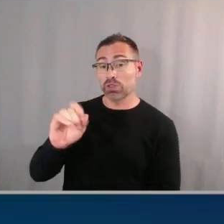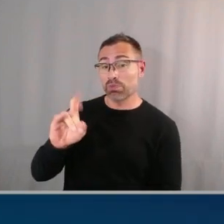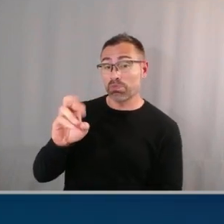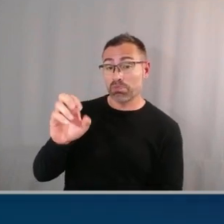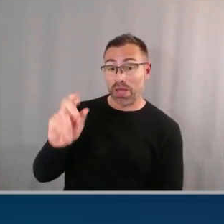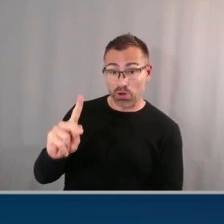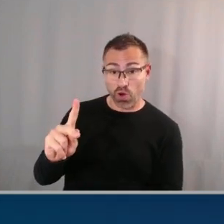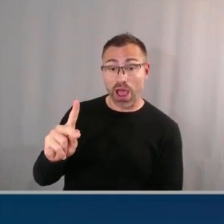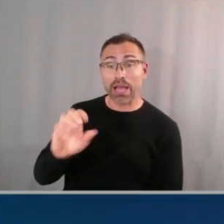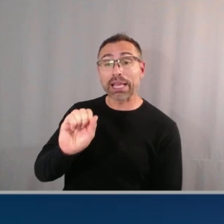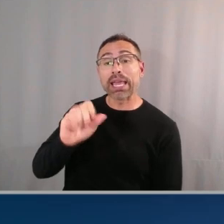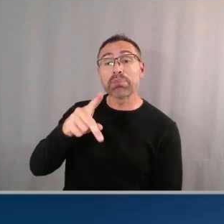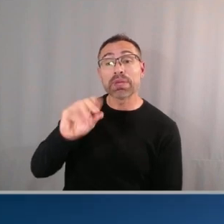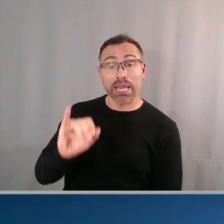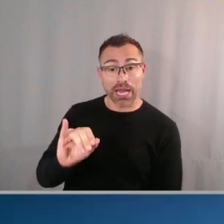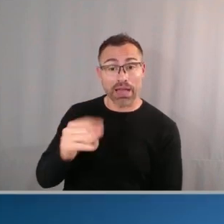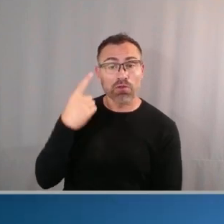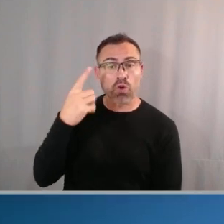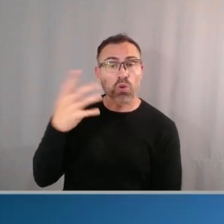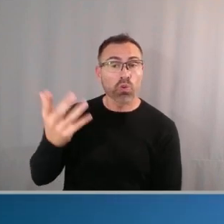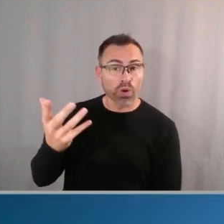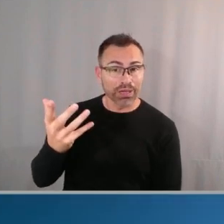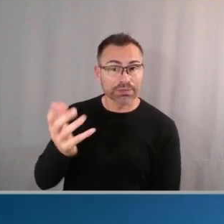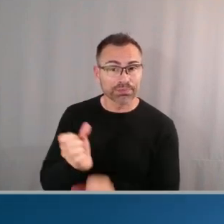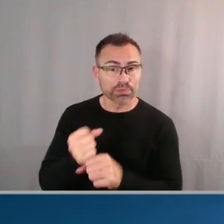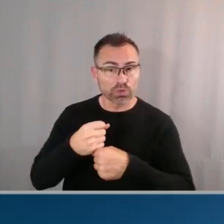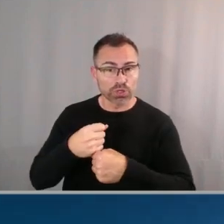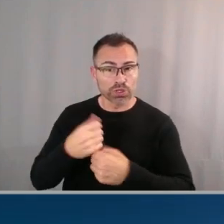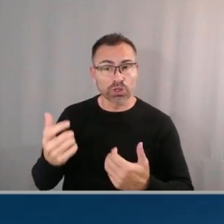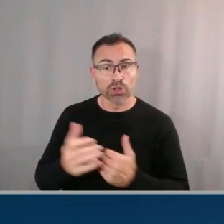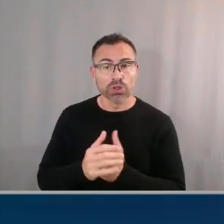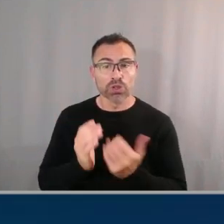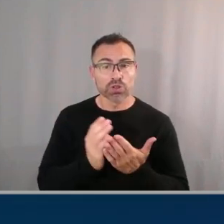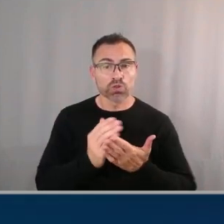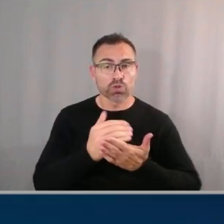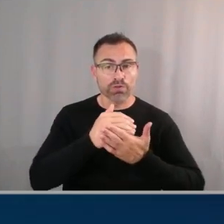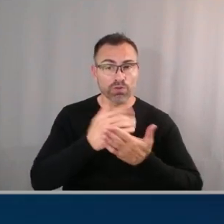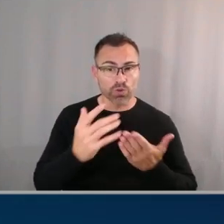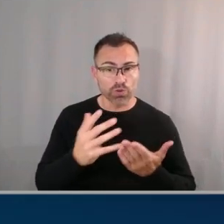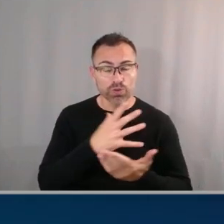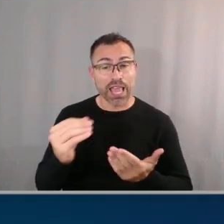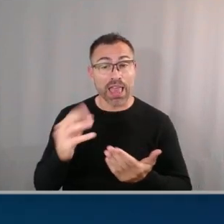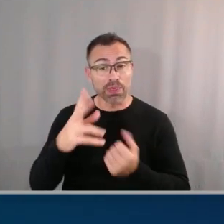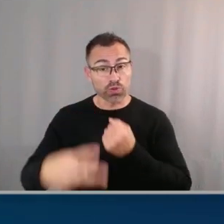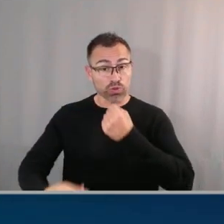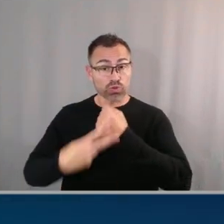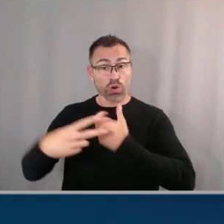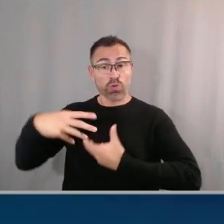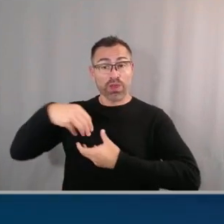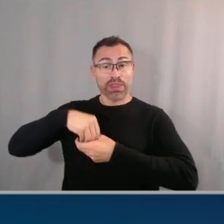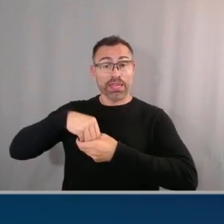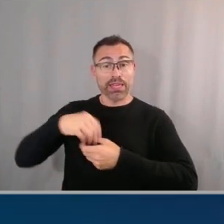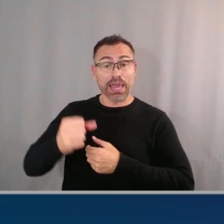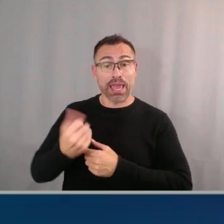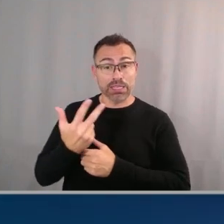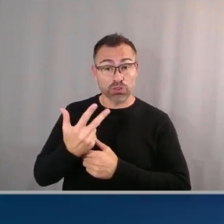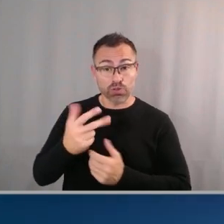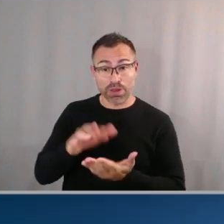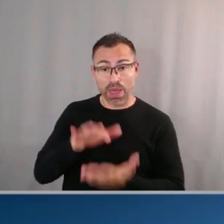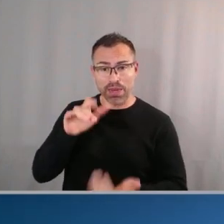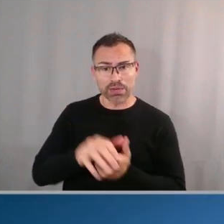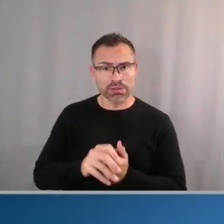to actually produce um uh videos and that you can store in S3 metadata and yes